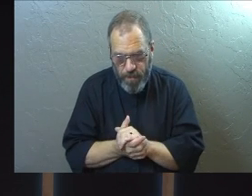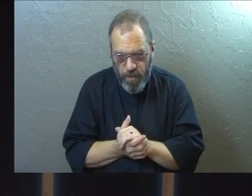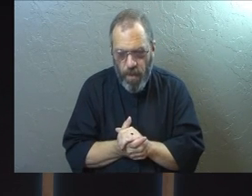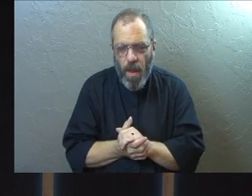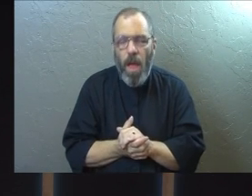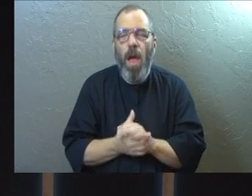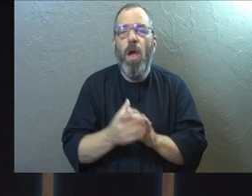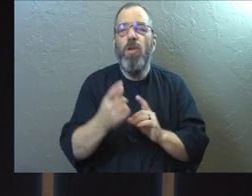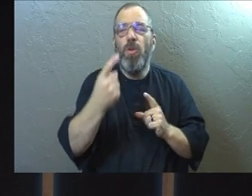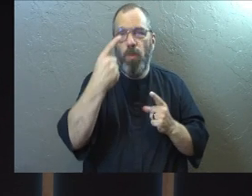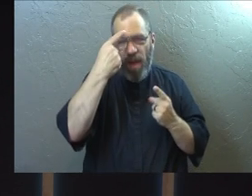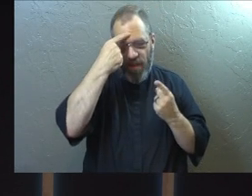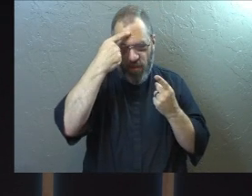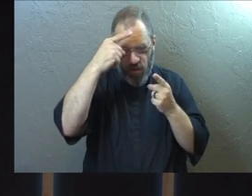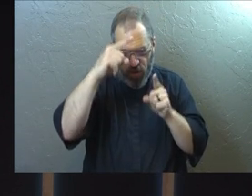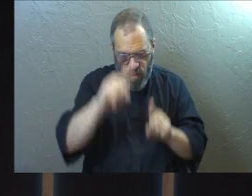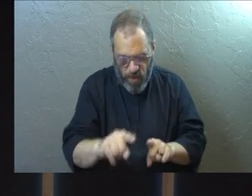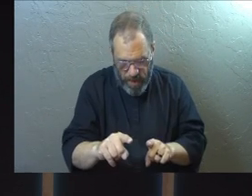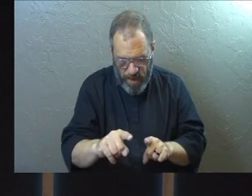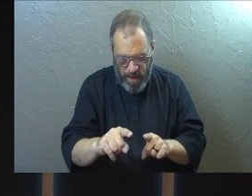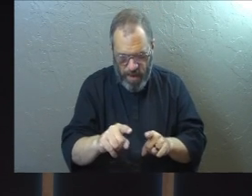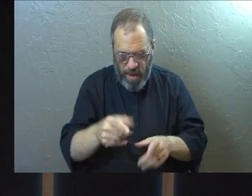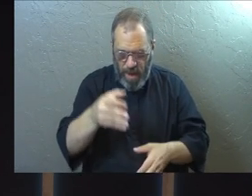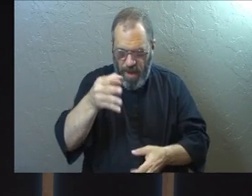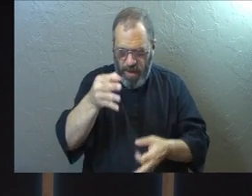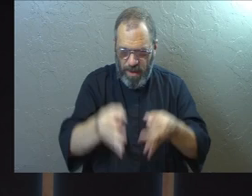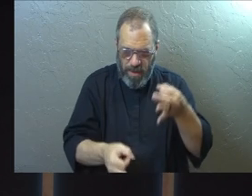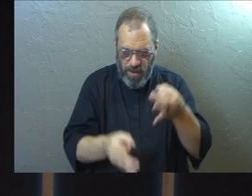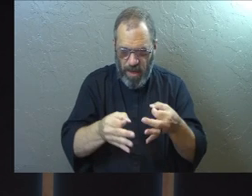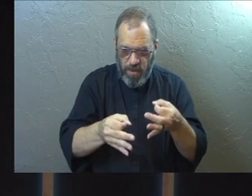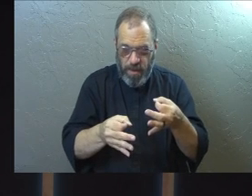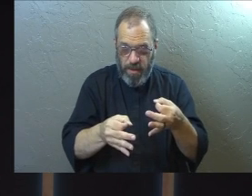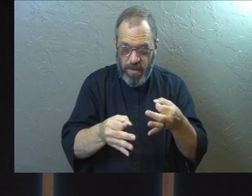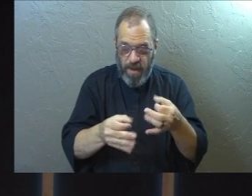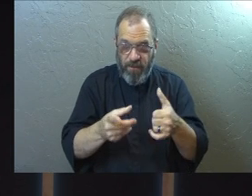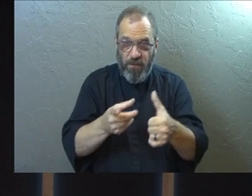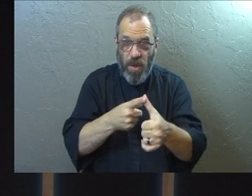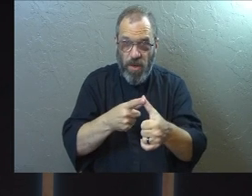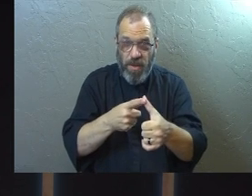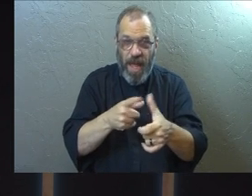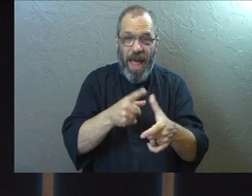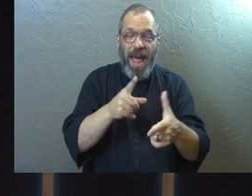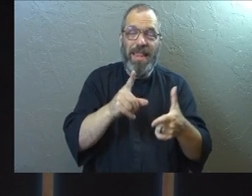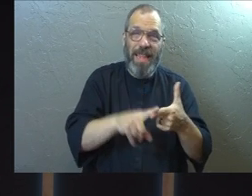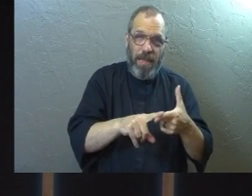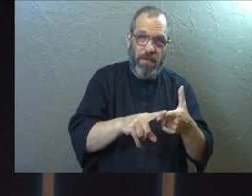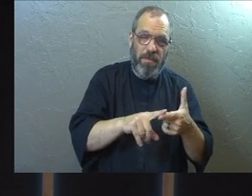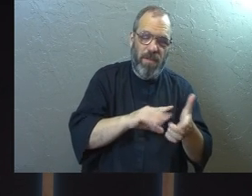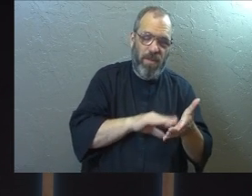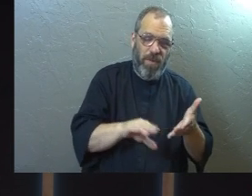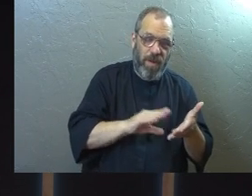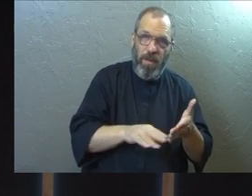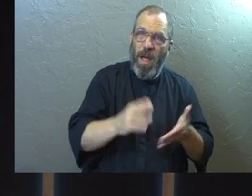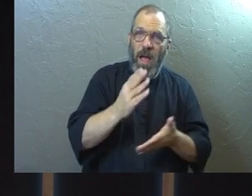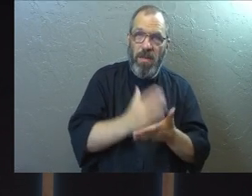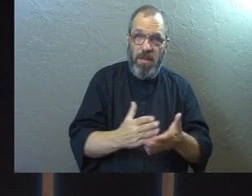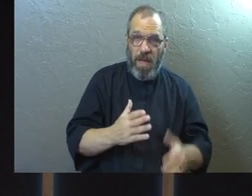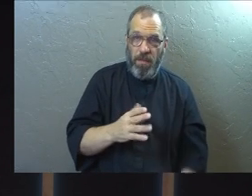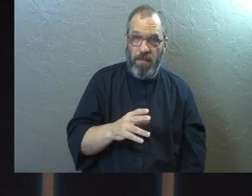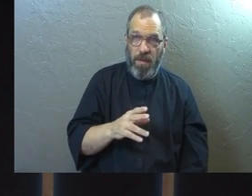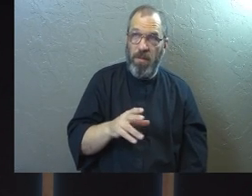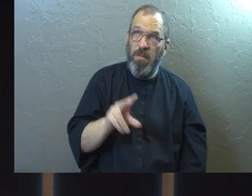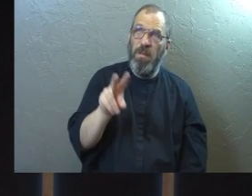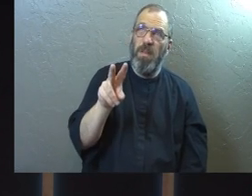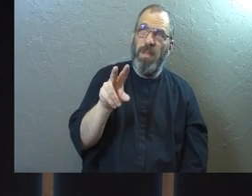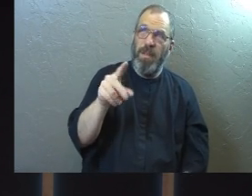You have to agree with the judgment before you can agree to the forgiveness. Some of us aren't willing to